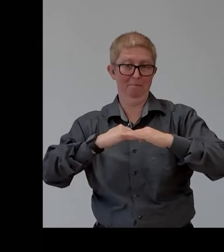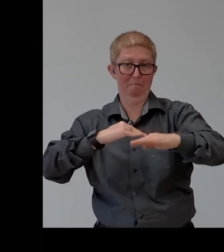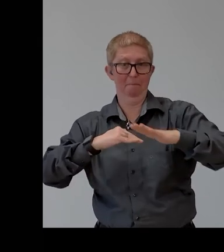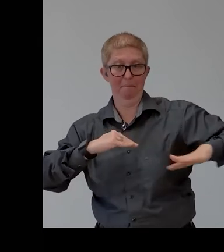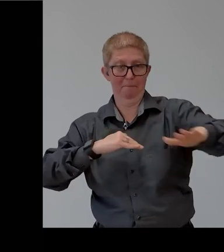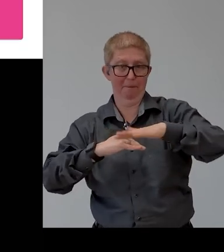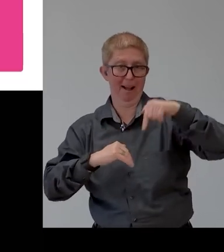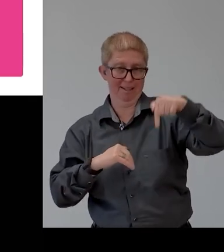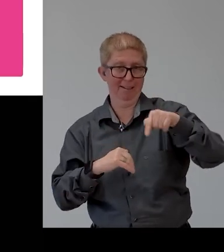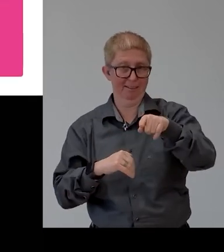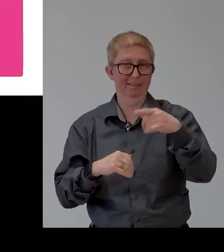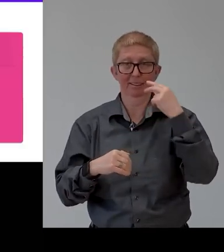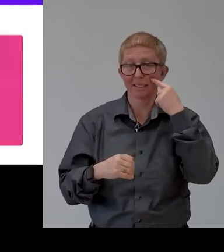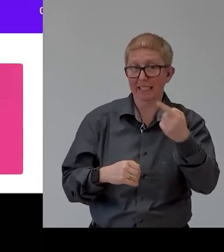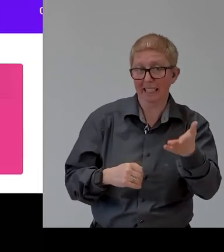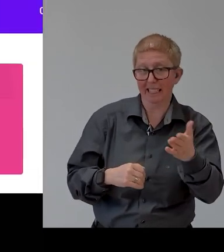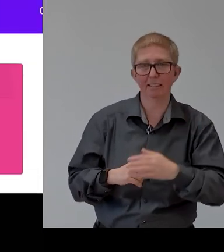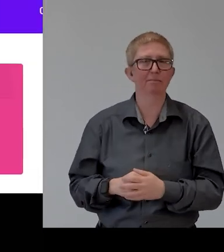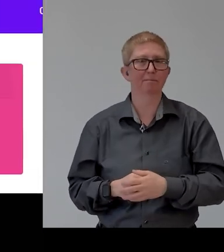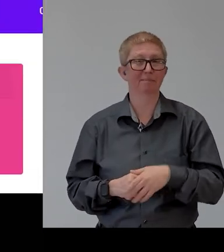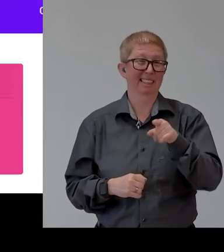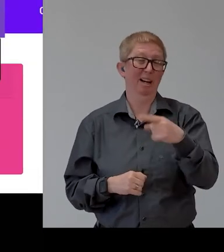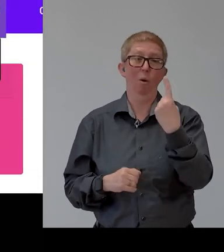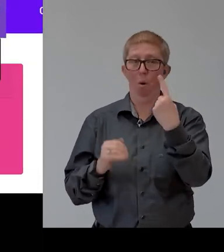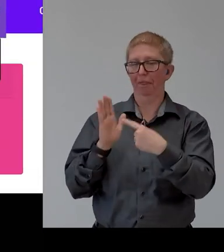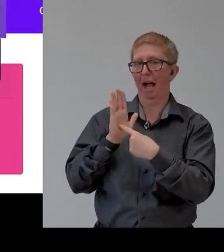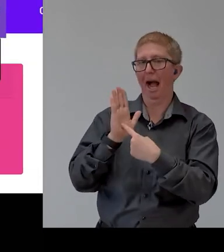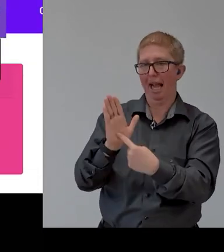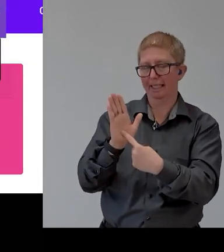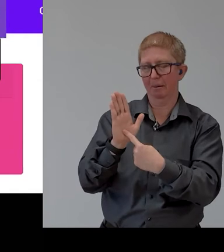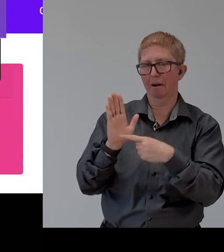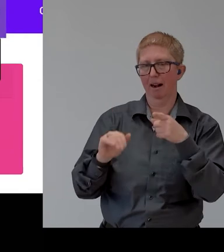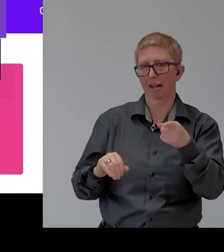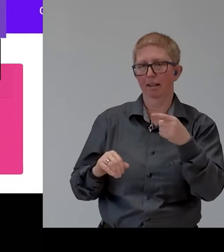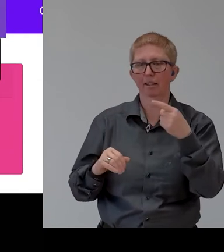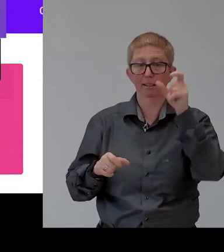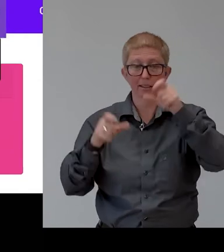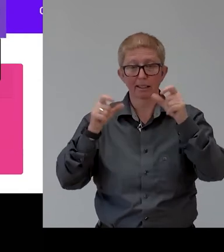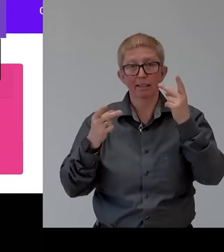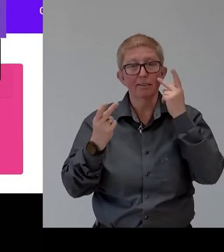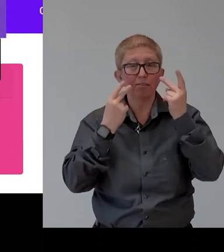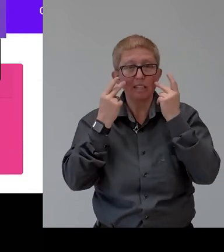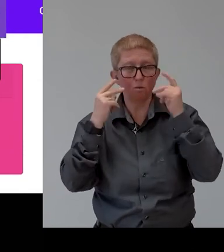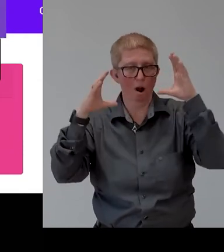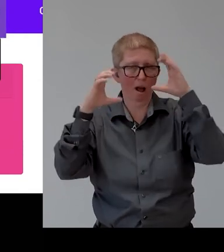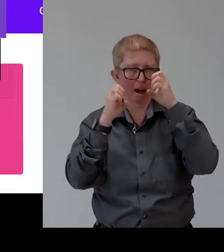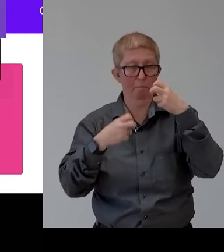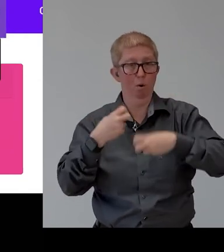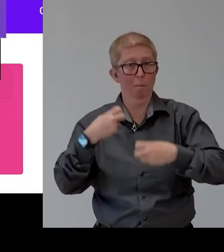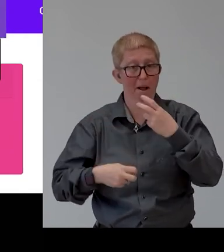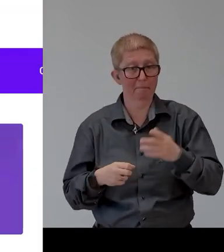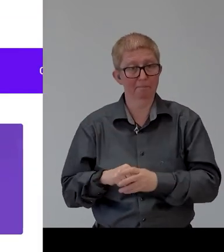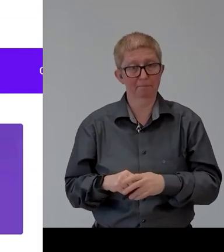is as i said just one type of uh visual disability and if we want to see the big picture i will show it to you in a partial color